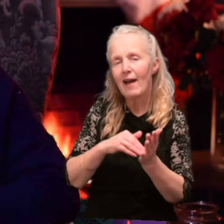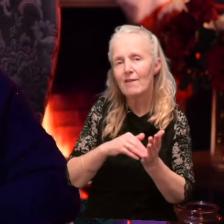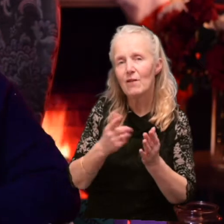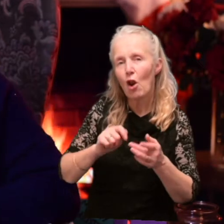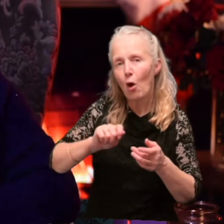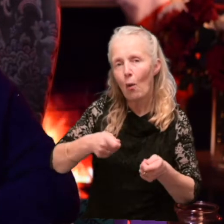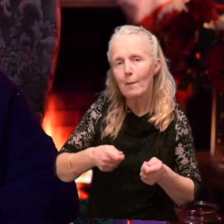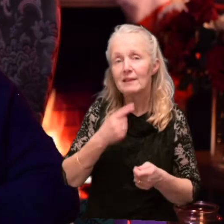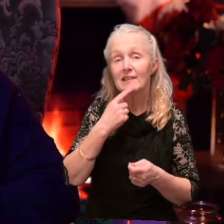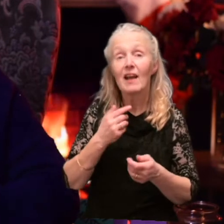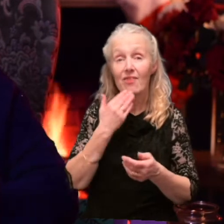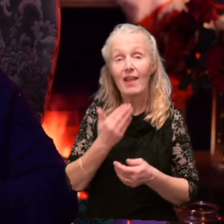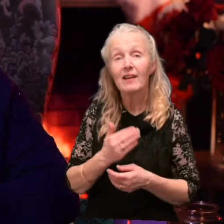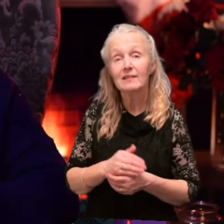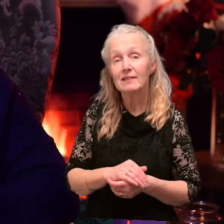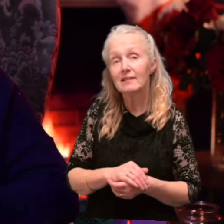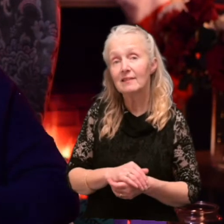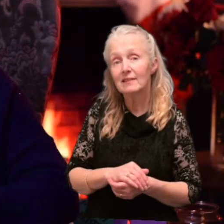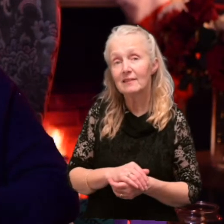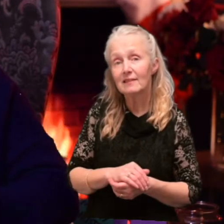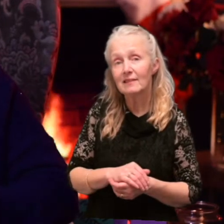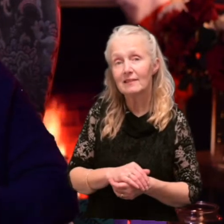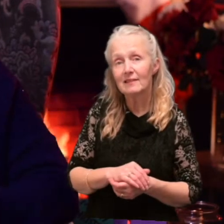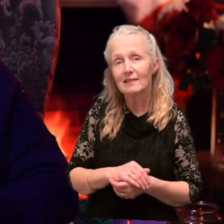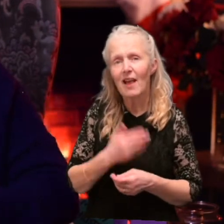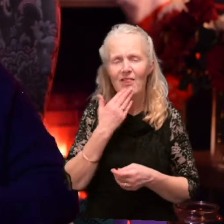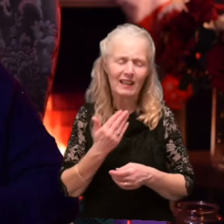He said thanks for leaving everything clean and tidy.